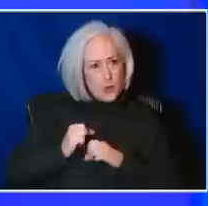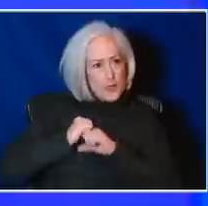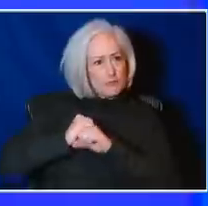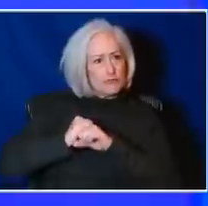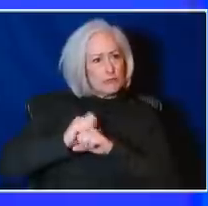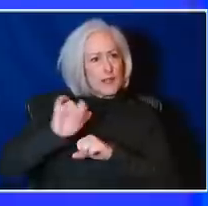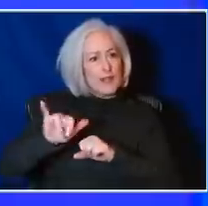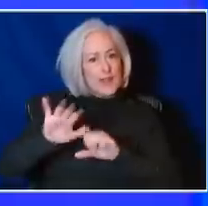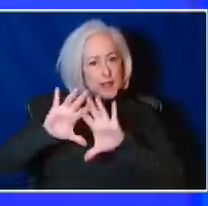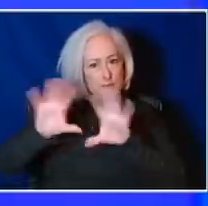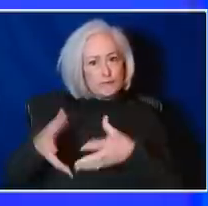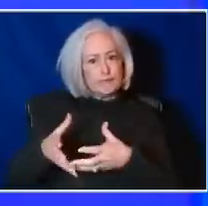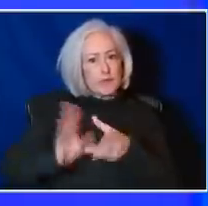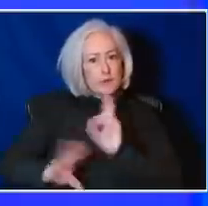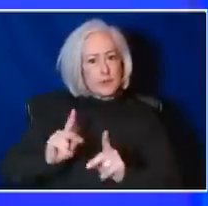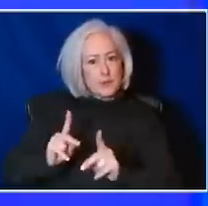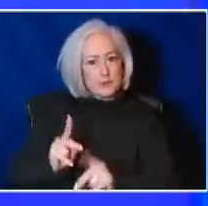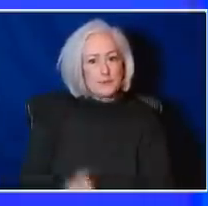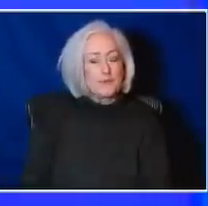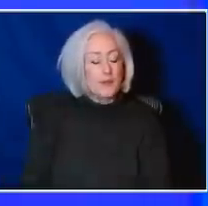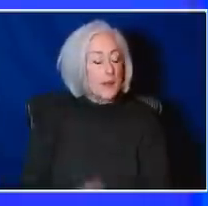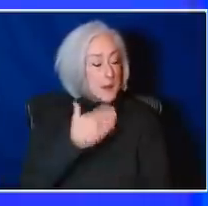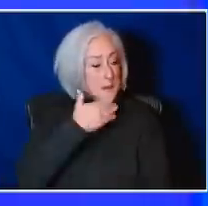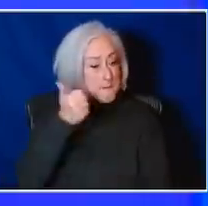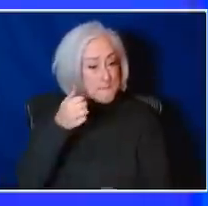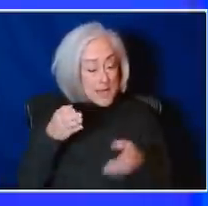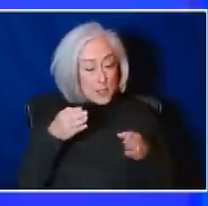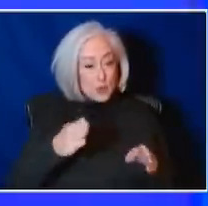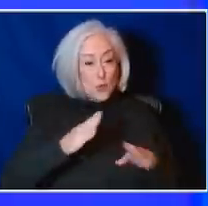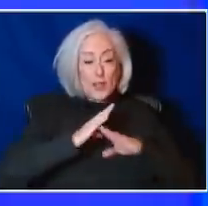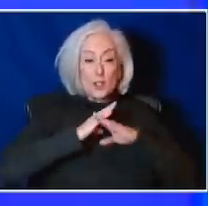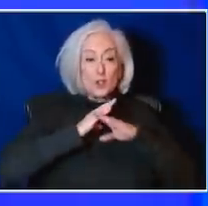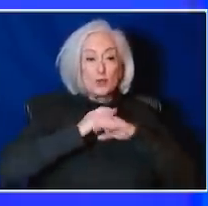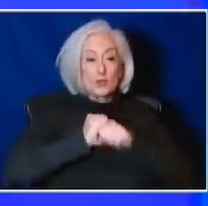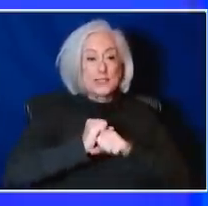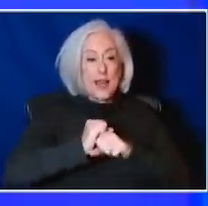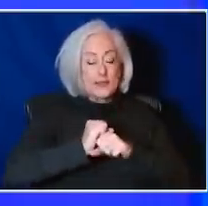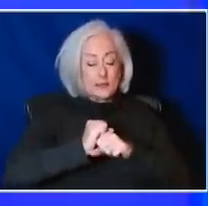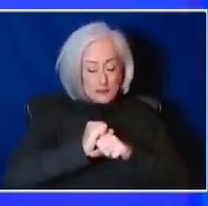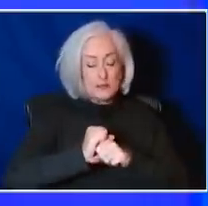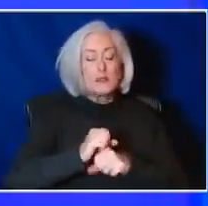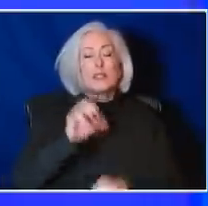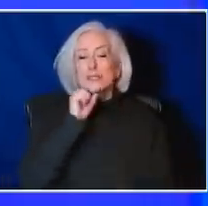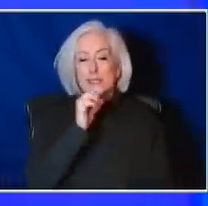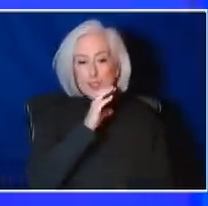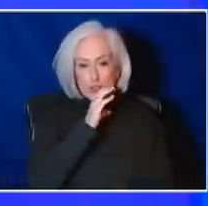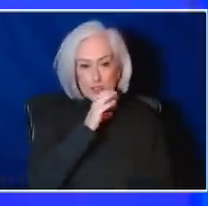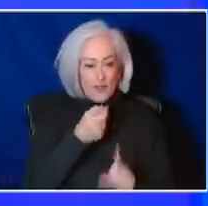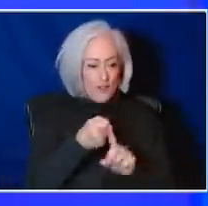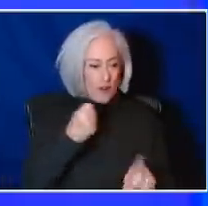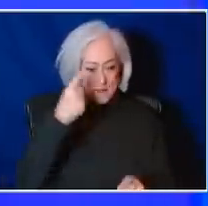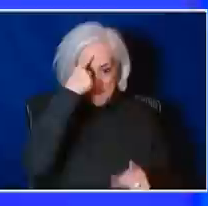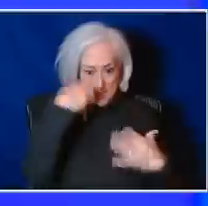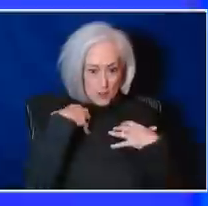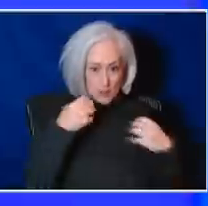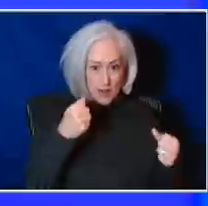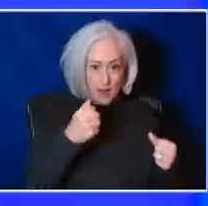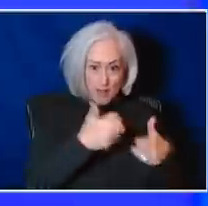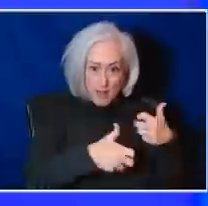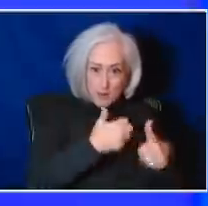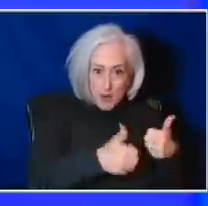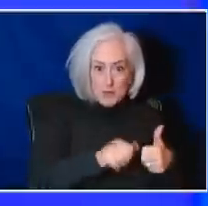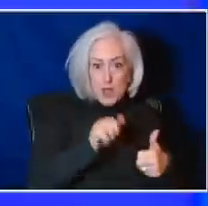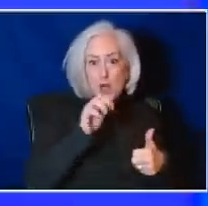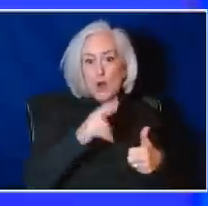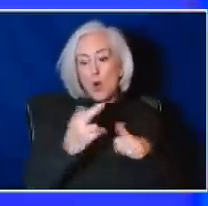You know, the best way to protect the older adult from any mental health consequences, both of COVID and of the isolation and of